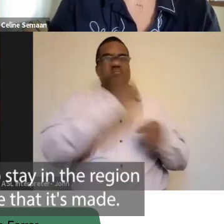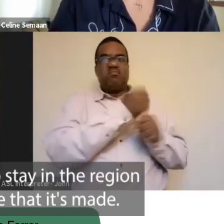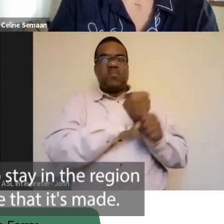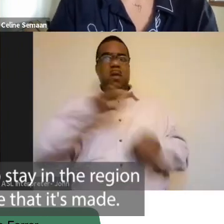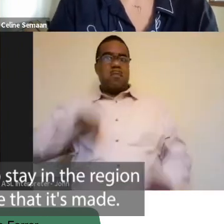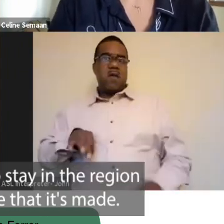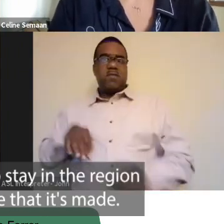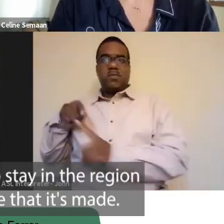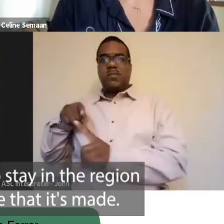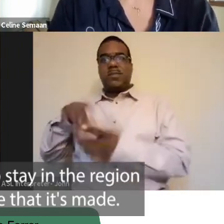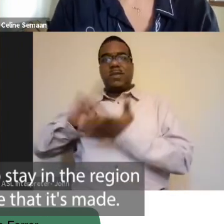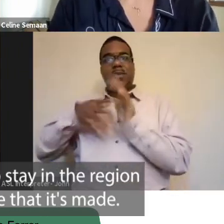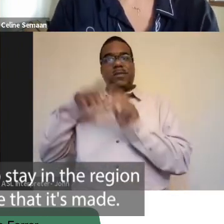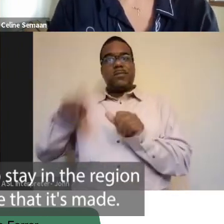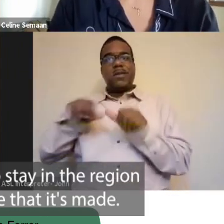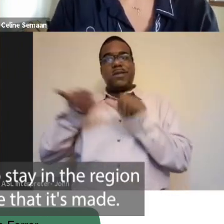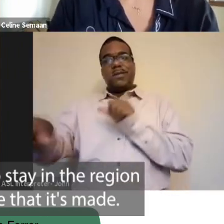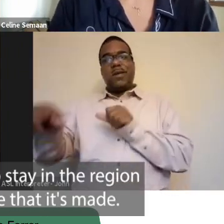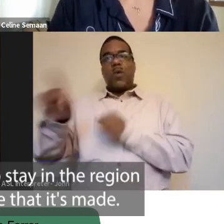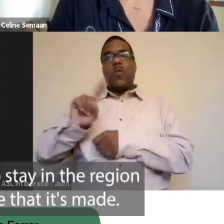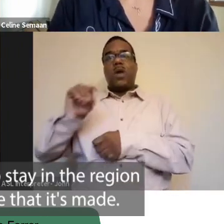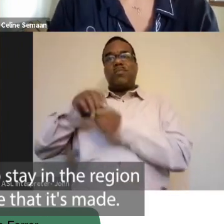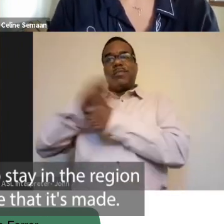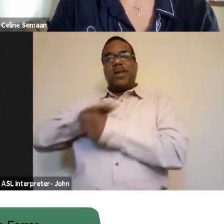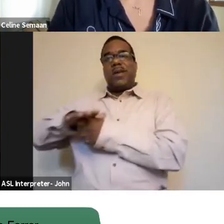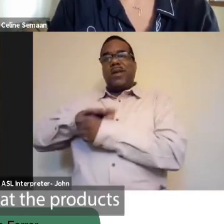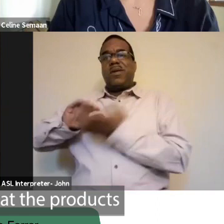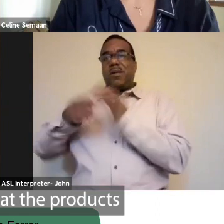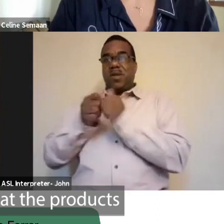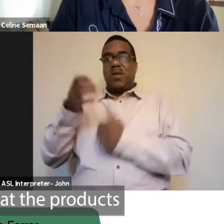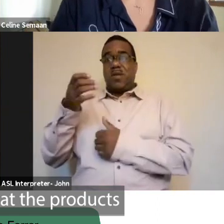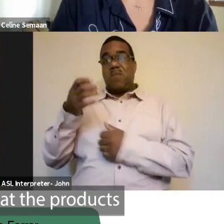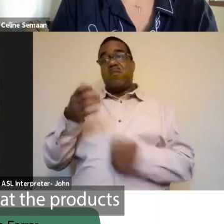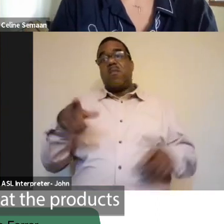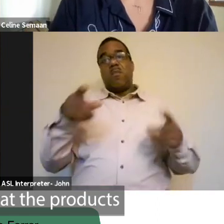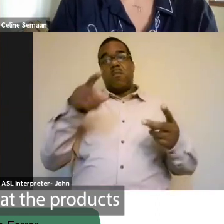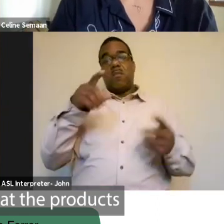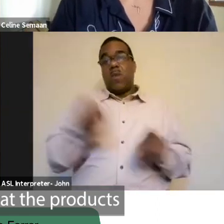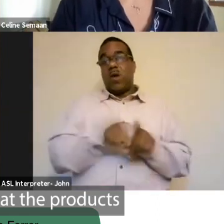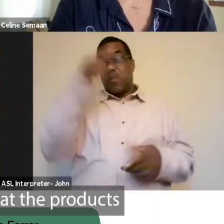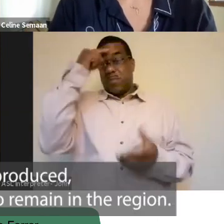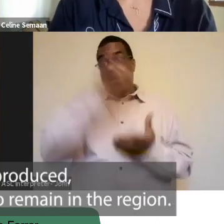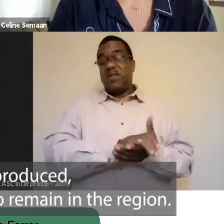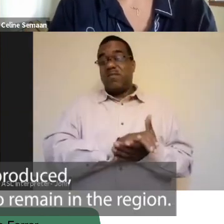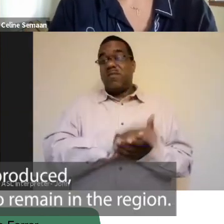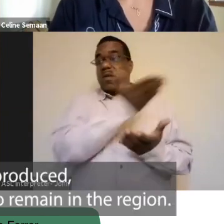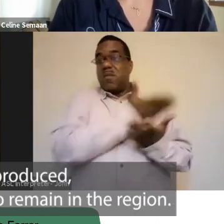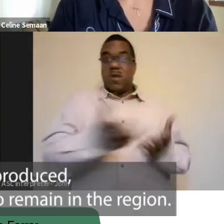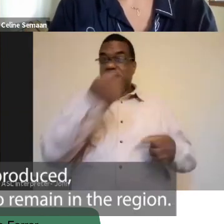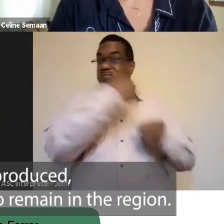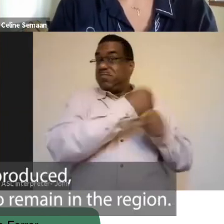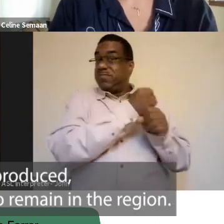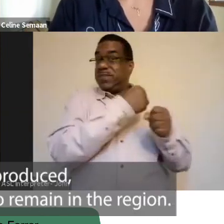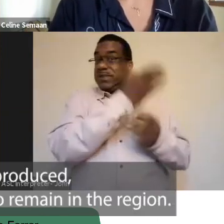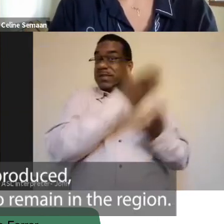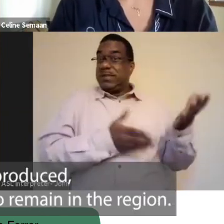to be able to stay in the region to some degree that it's made. I also believe that the products that are produced, some